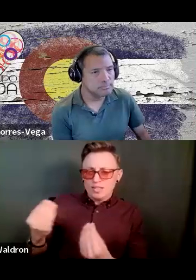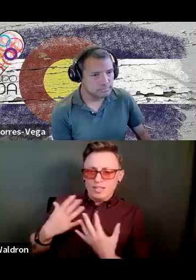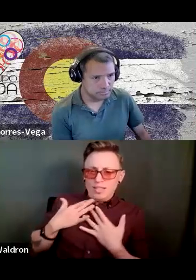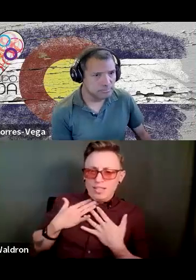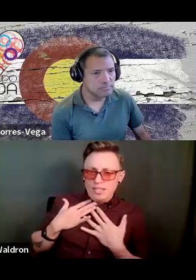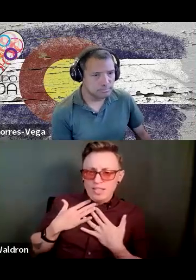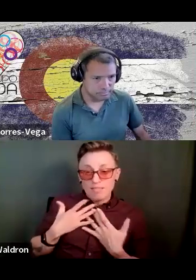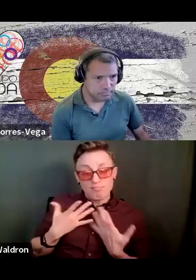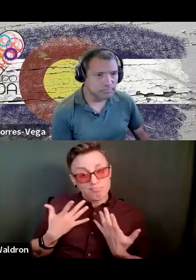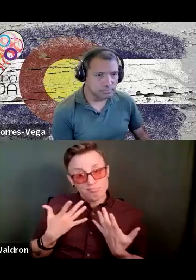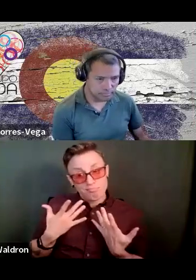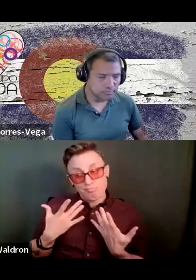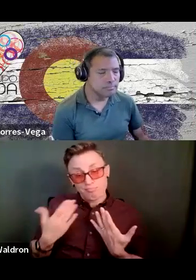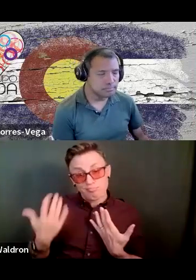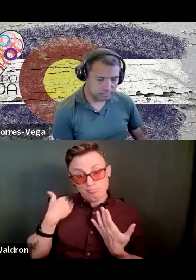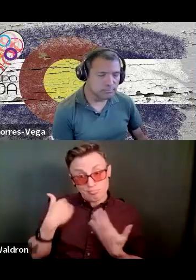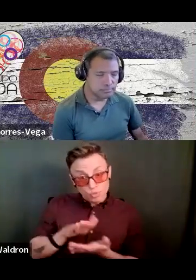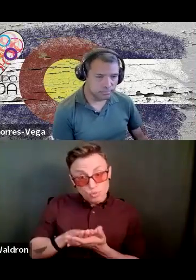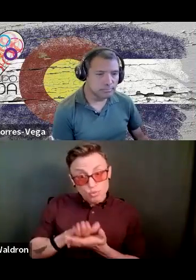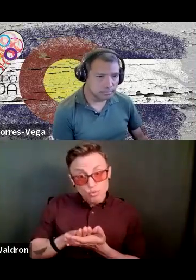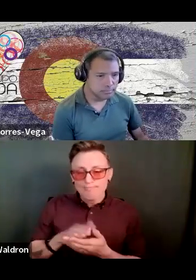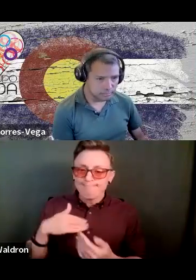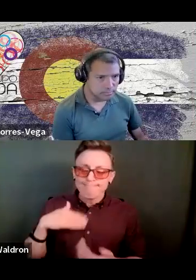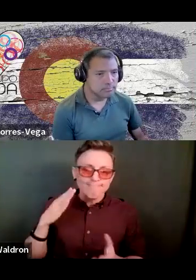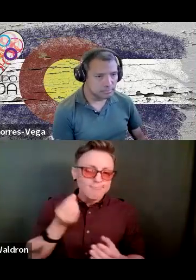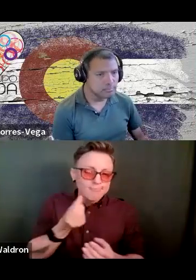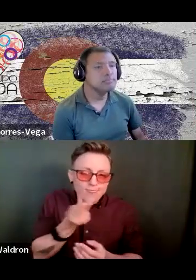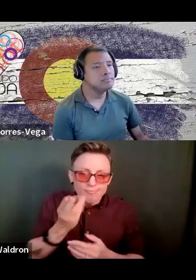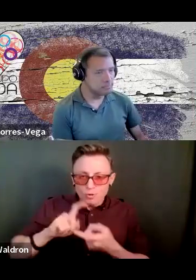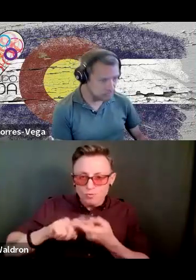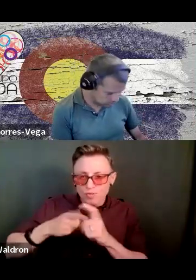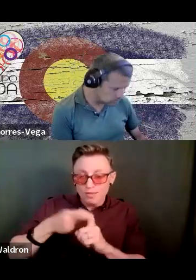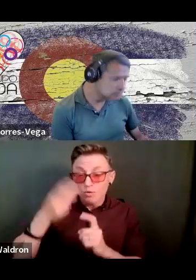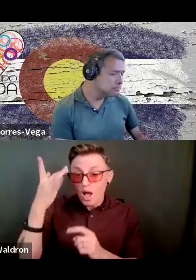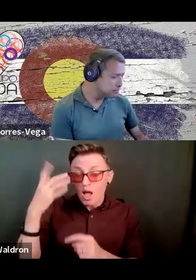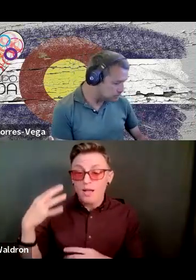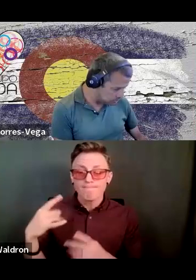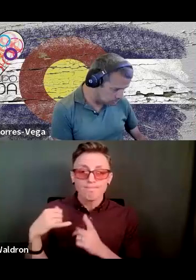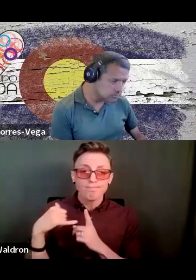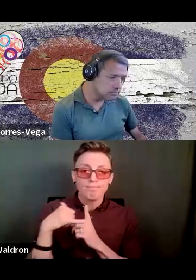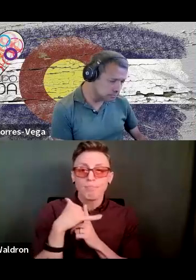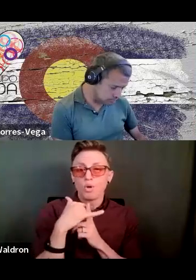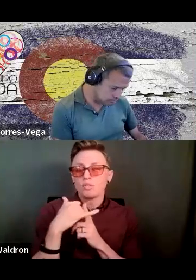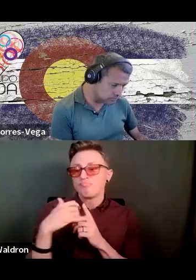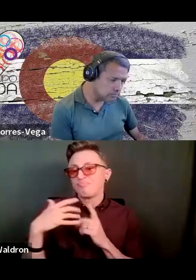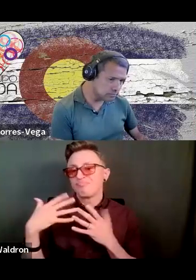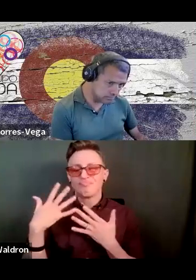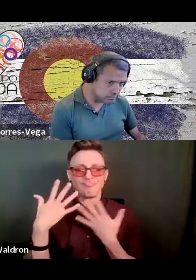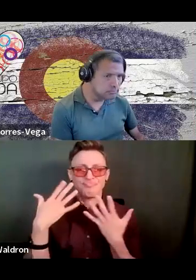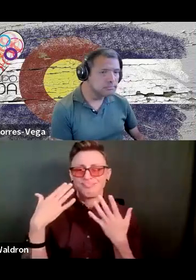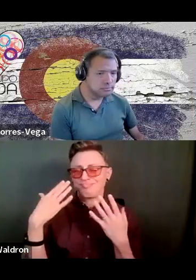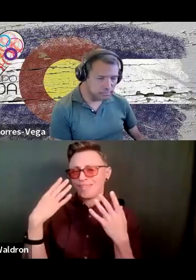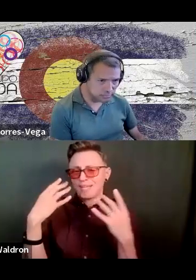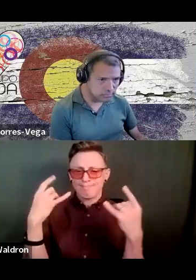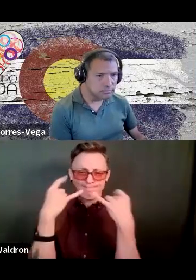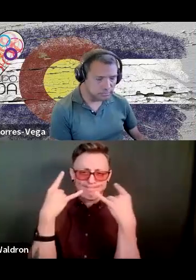friends during my school years because I was bullied. I was seen as an alien. When